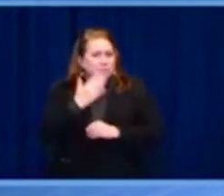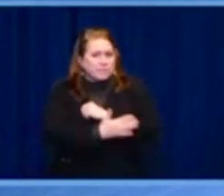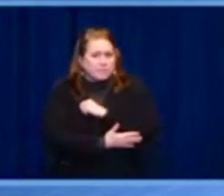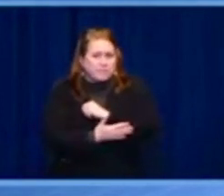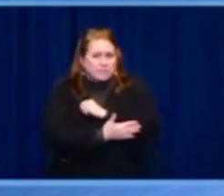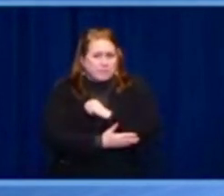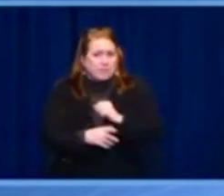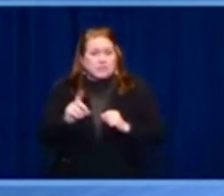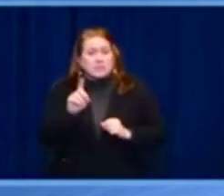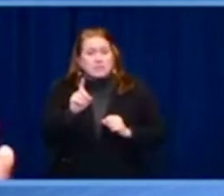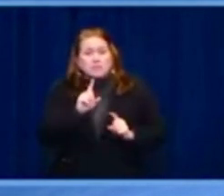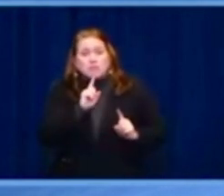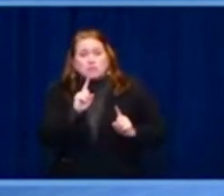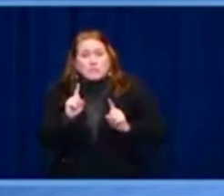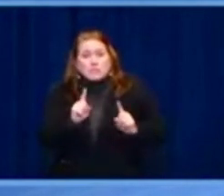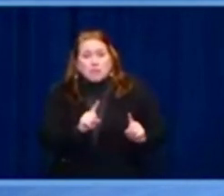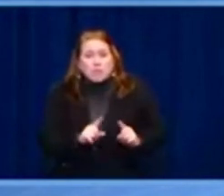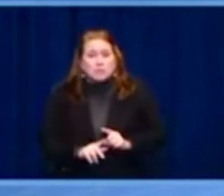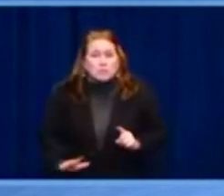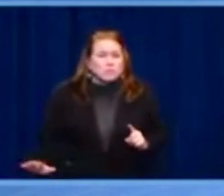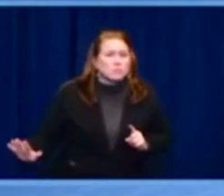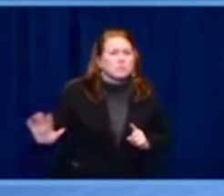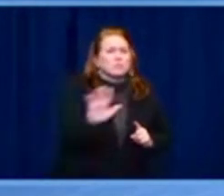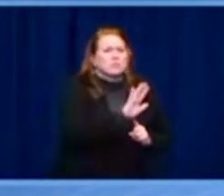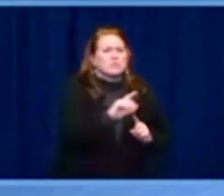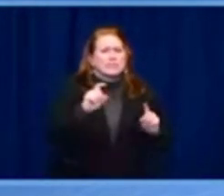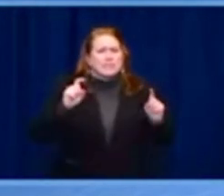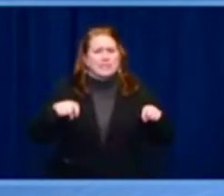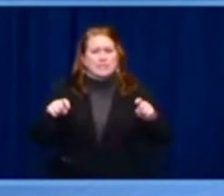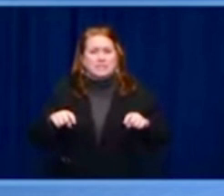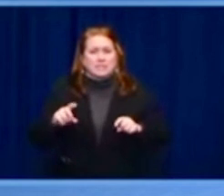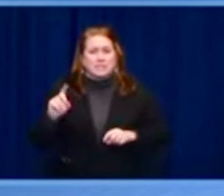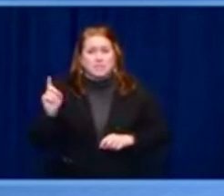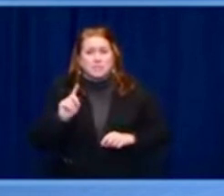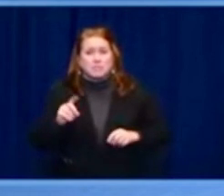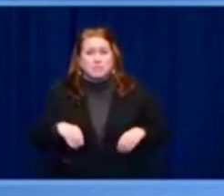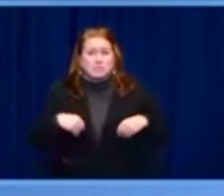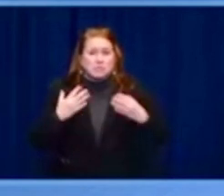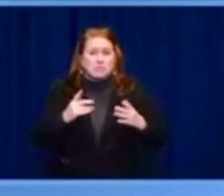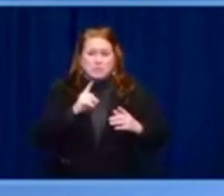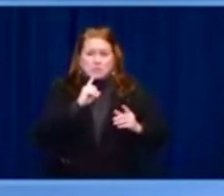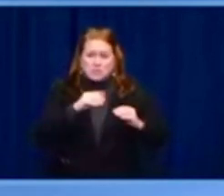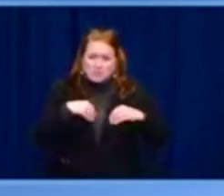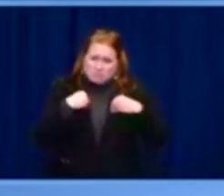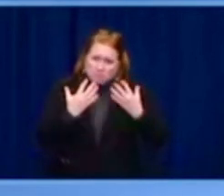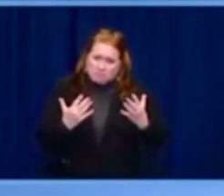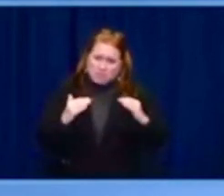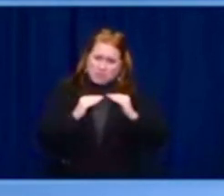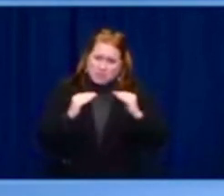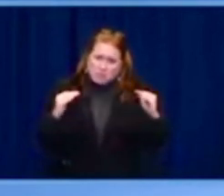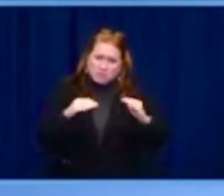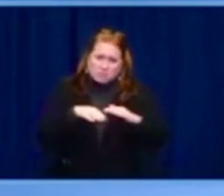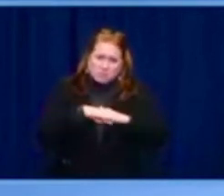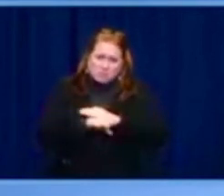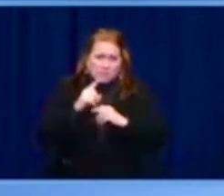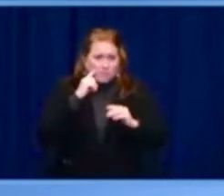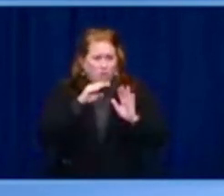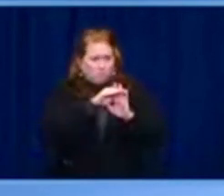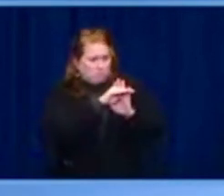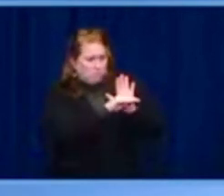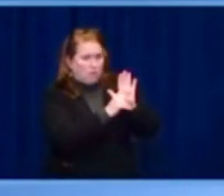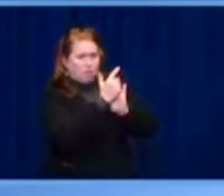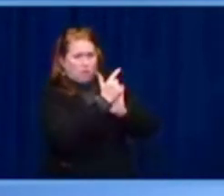system which has increased accountability of judges and prosecutors while preserving their independence.